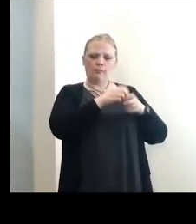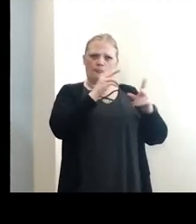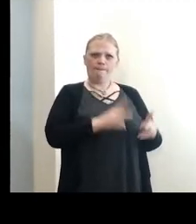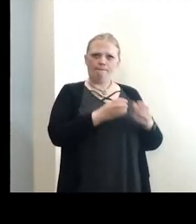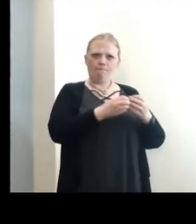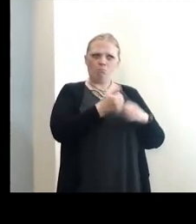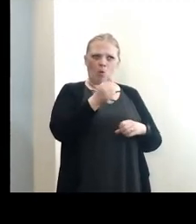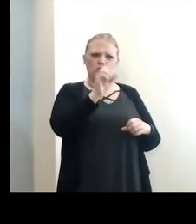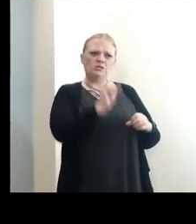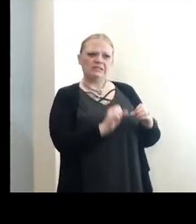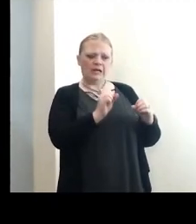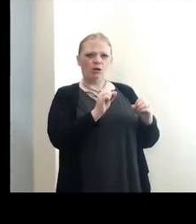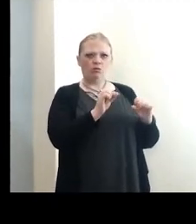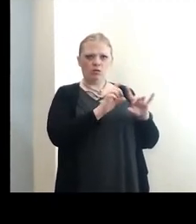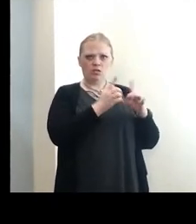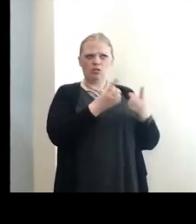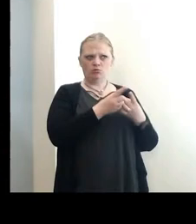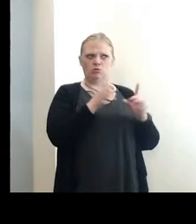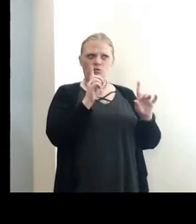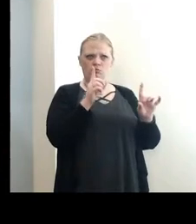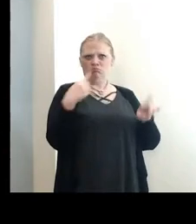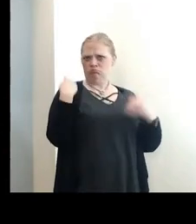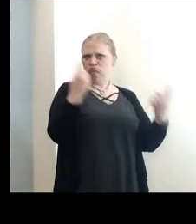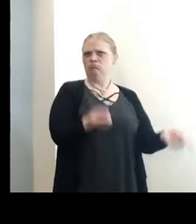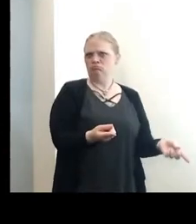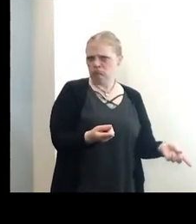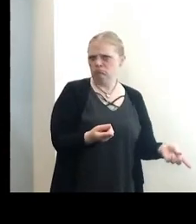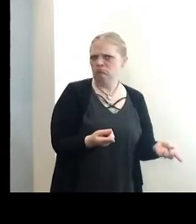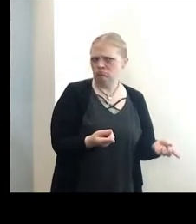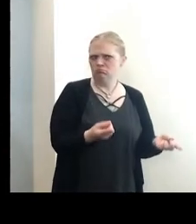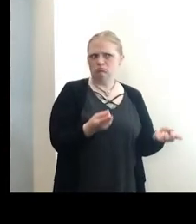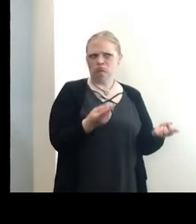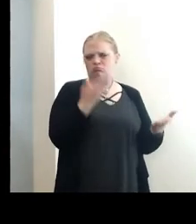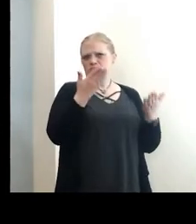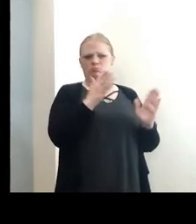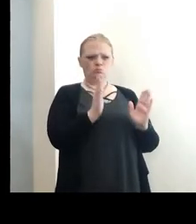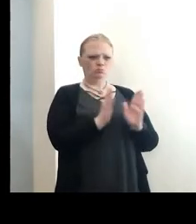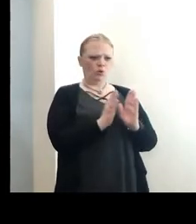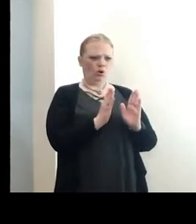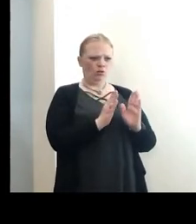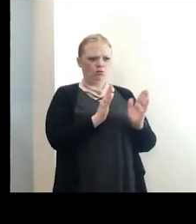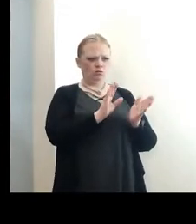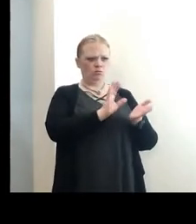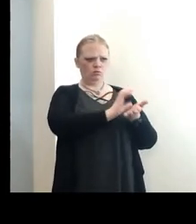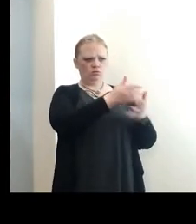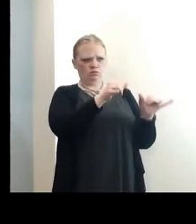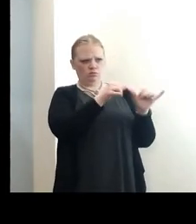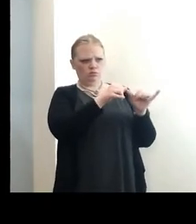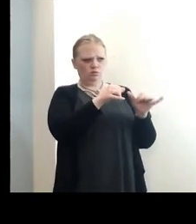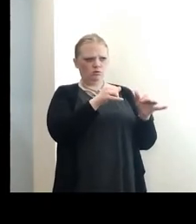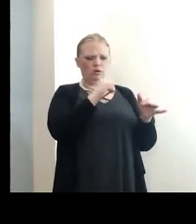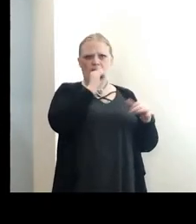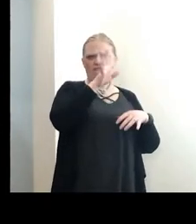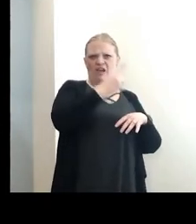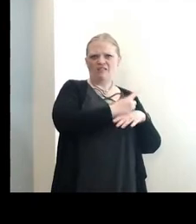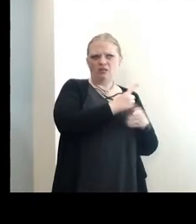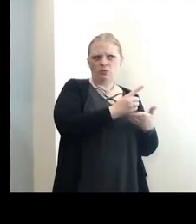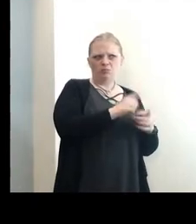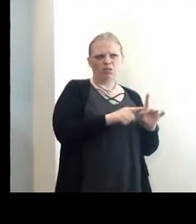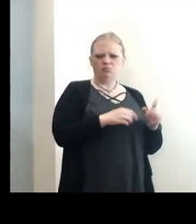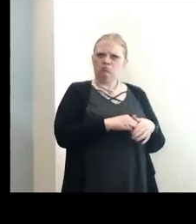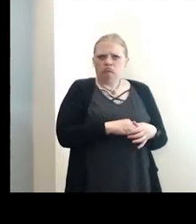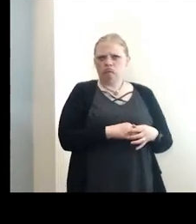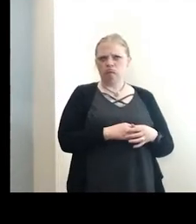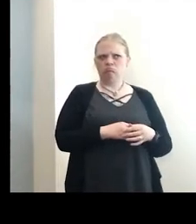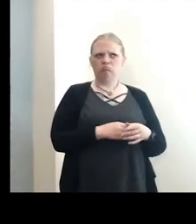And most of the suburban districts have been going in person for some time, even if it's on a smaller scale and it's not five days a week. We